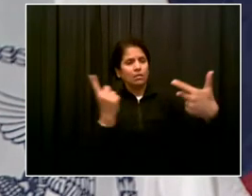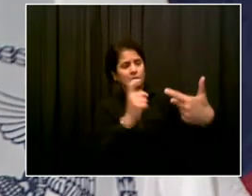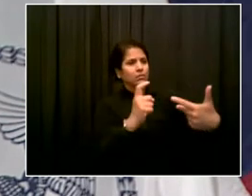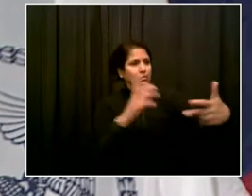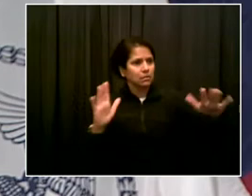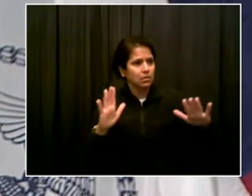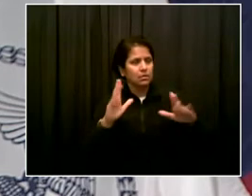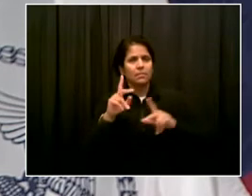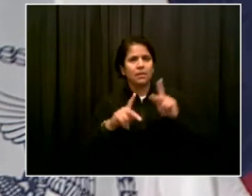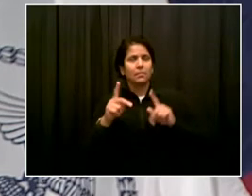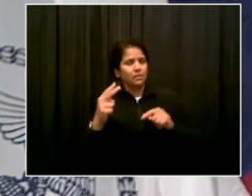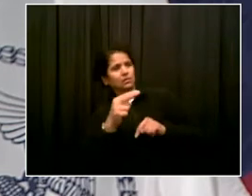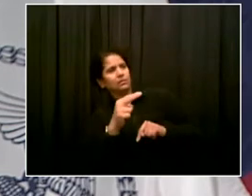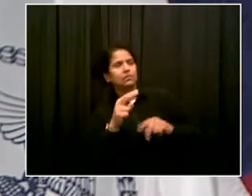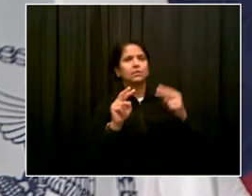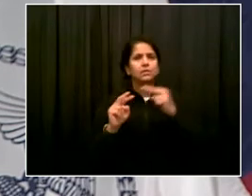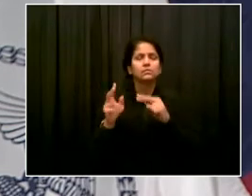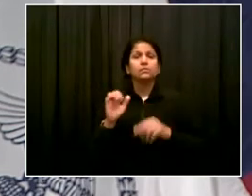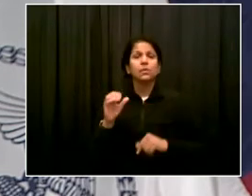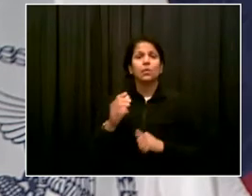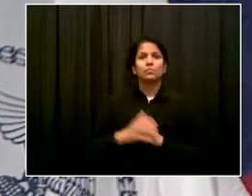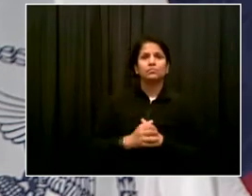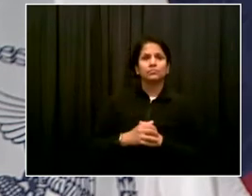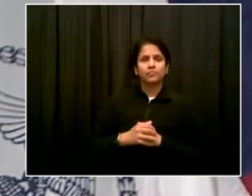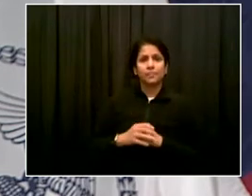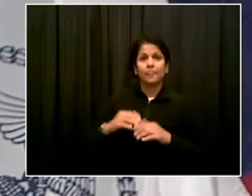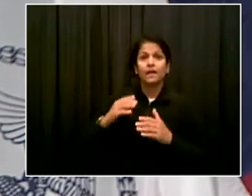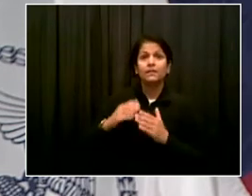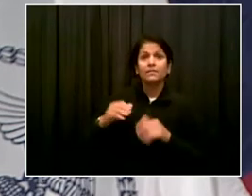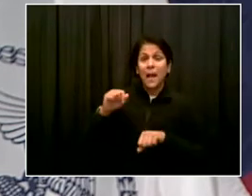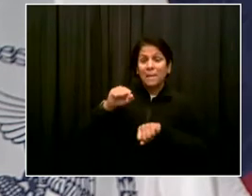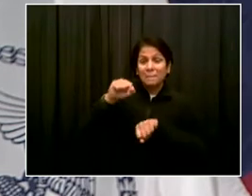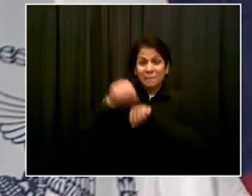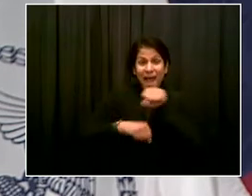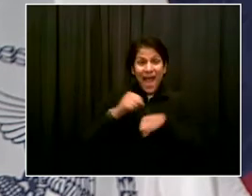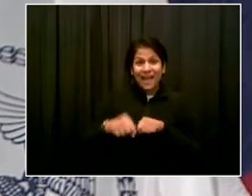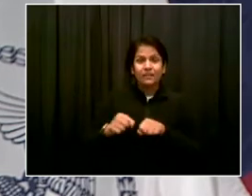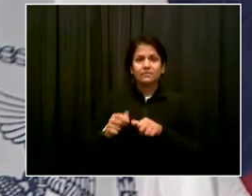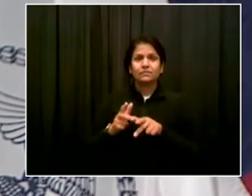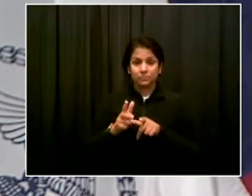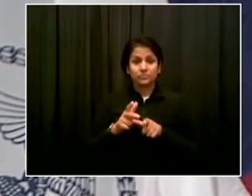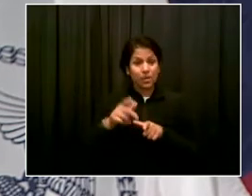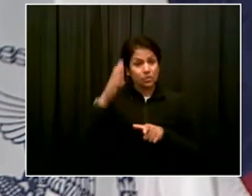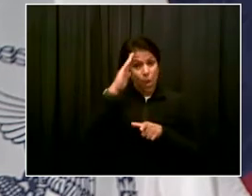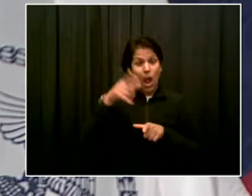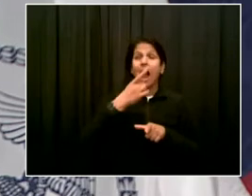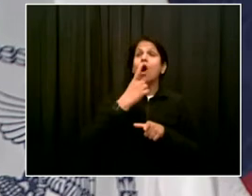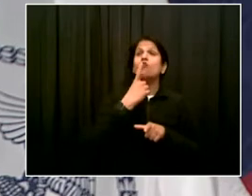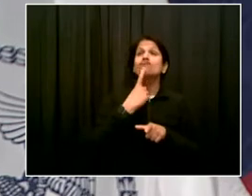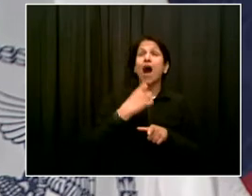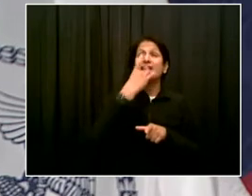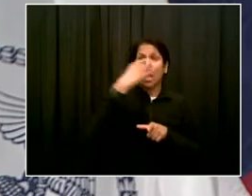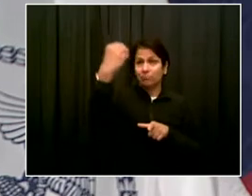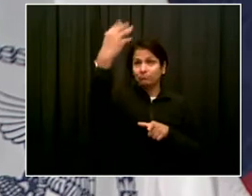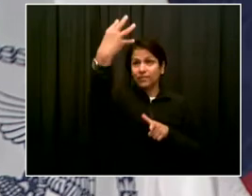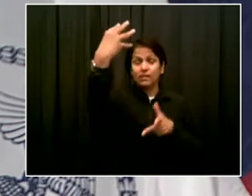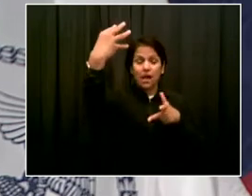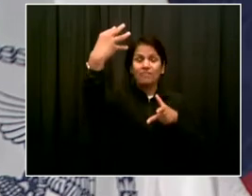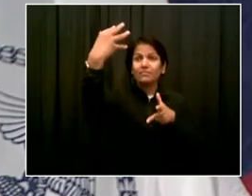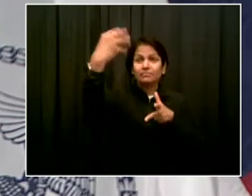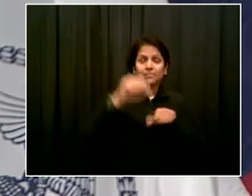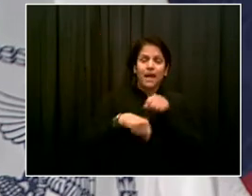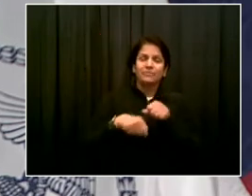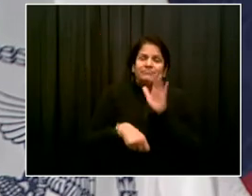bicyclists, but for pedestrians? It's a really good question, Juliet, and it's one I've heard at many, many town hall meetings